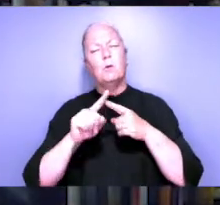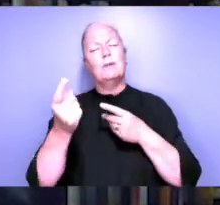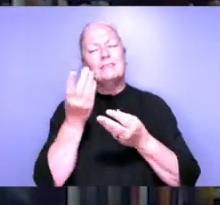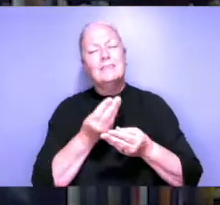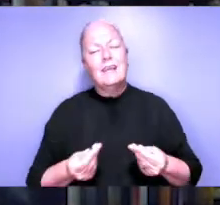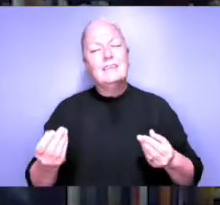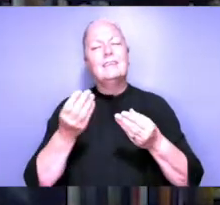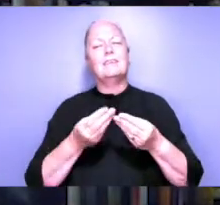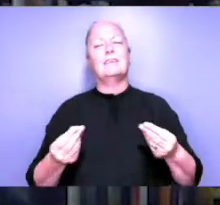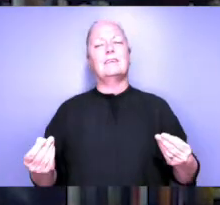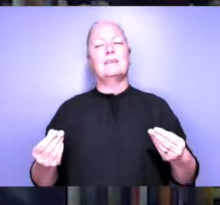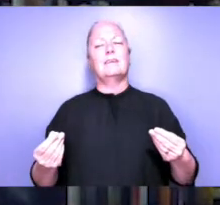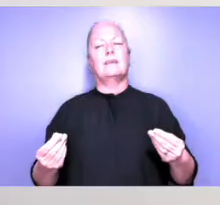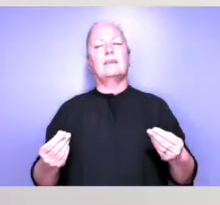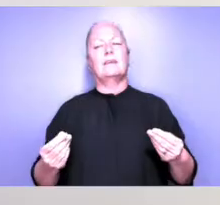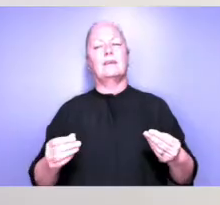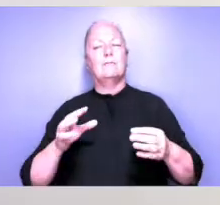the most brave.